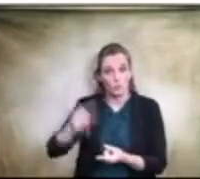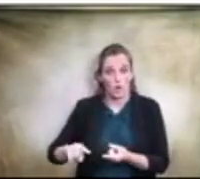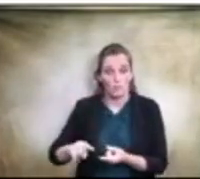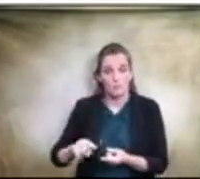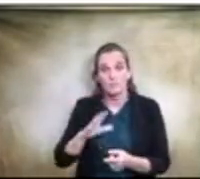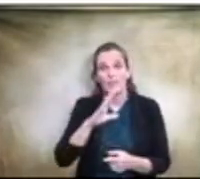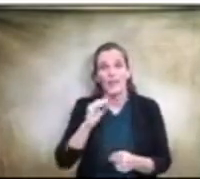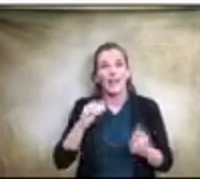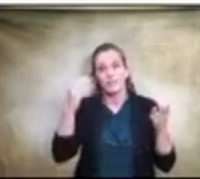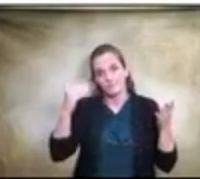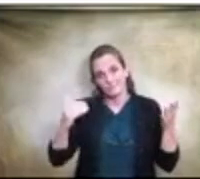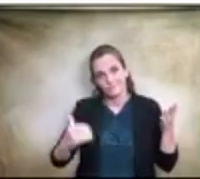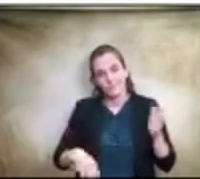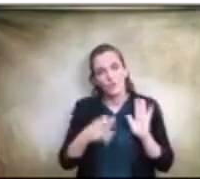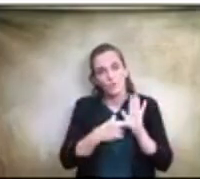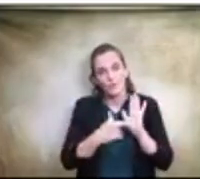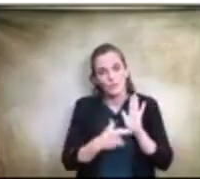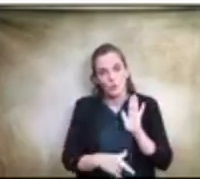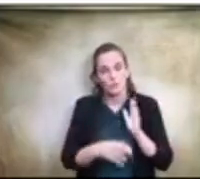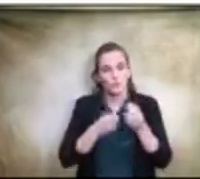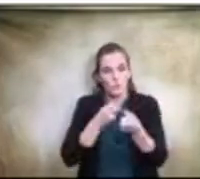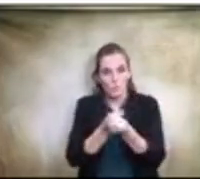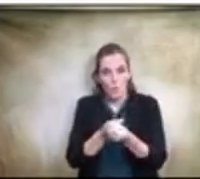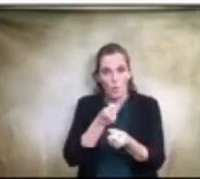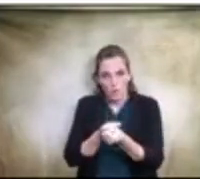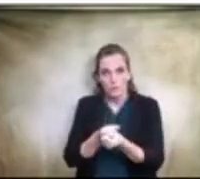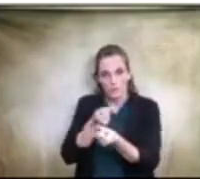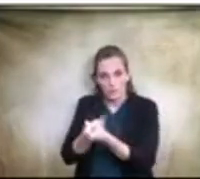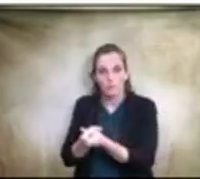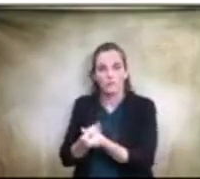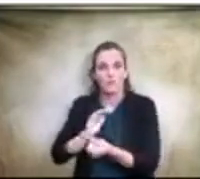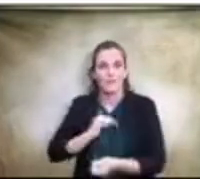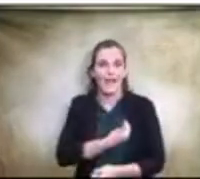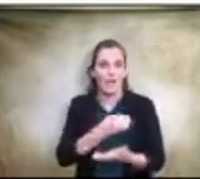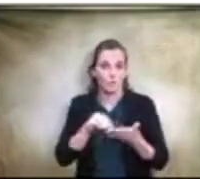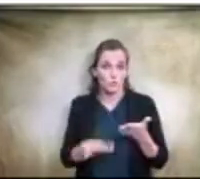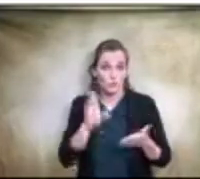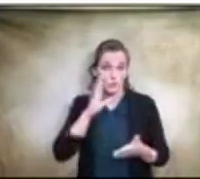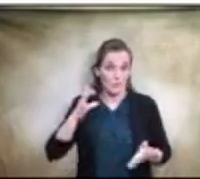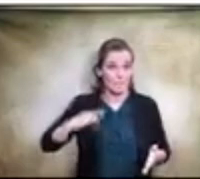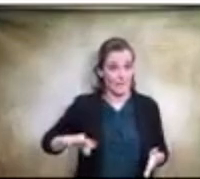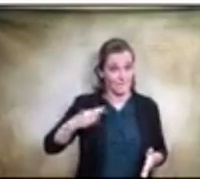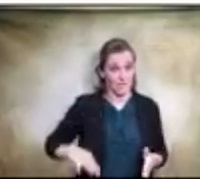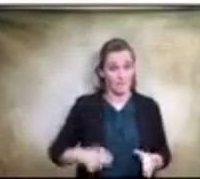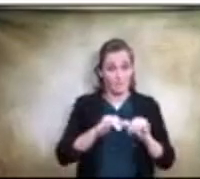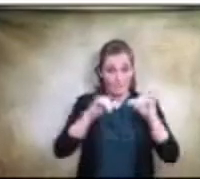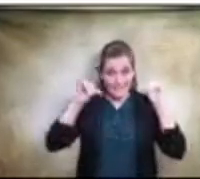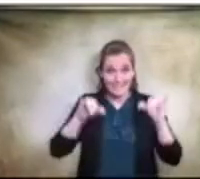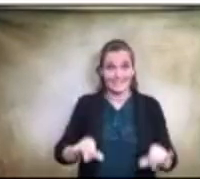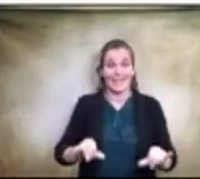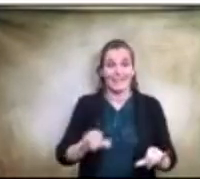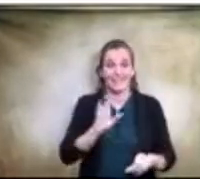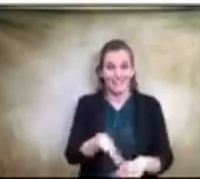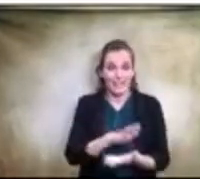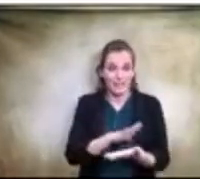and on to support that our students would benefit from remaining on that campus and within that community,